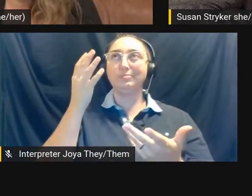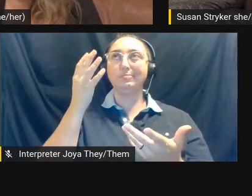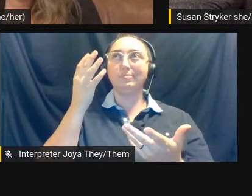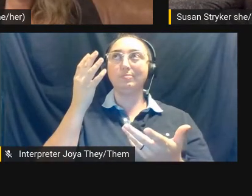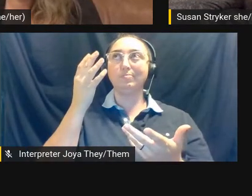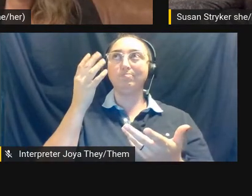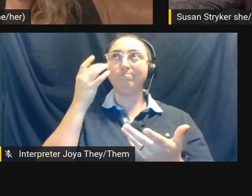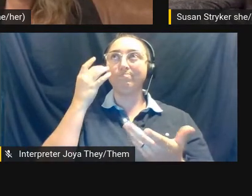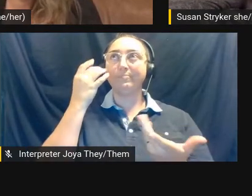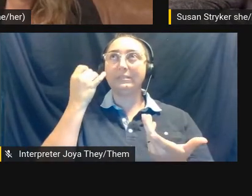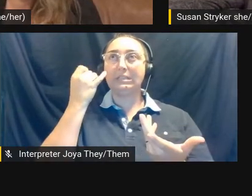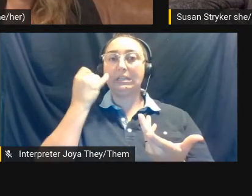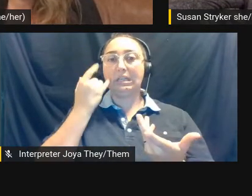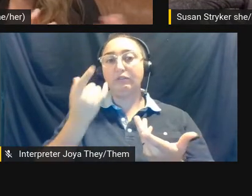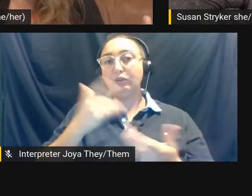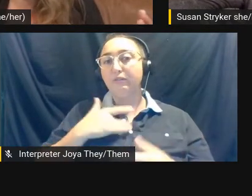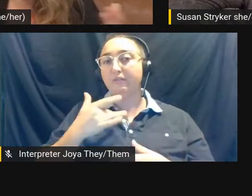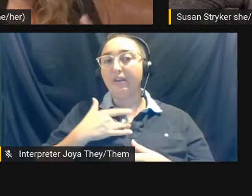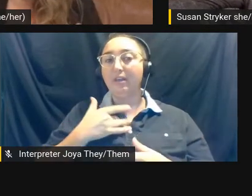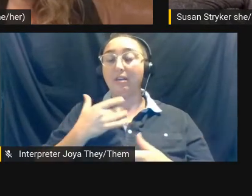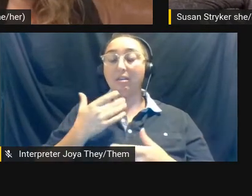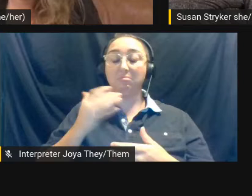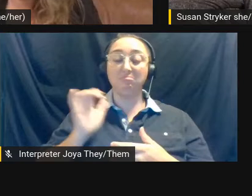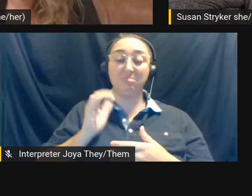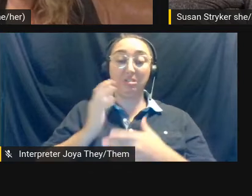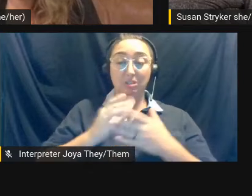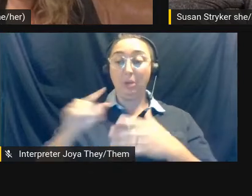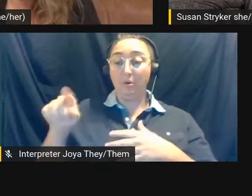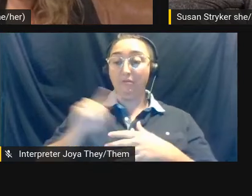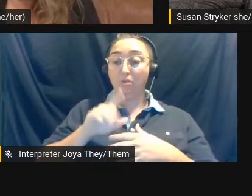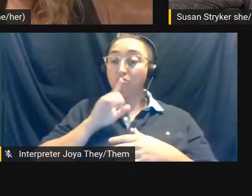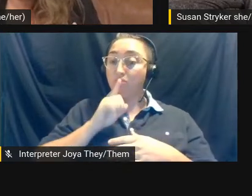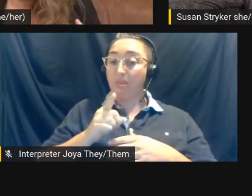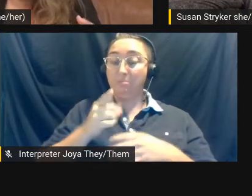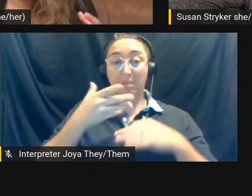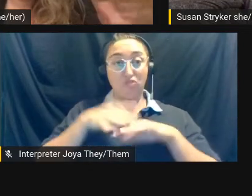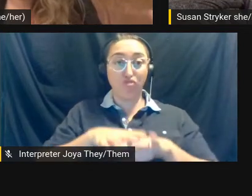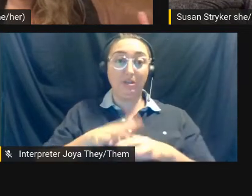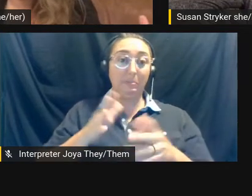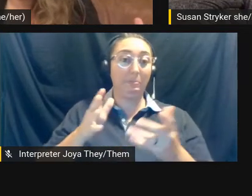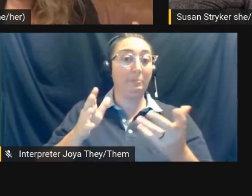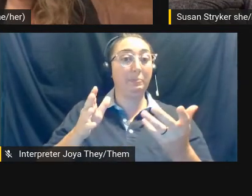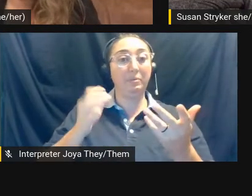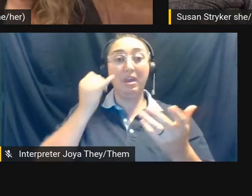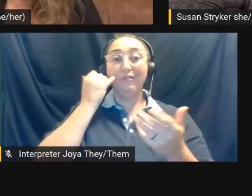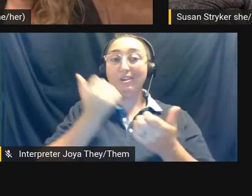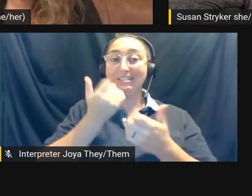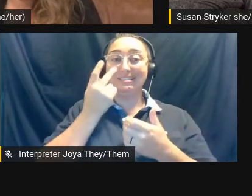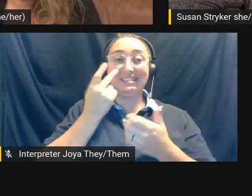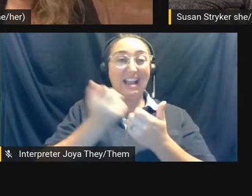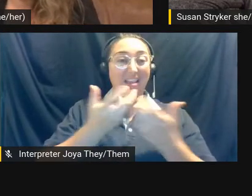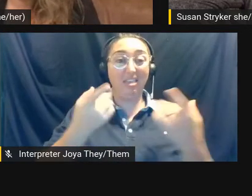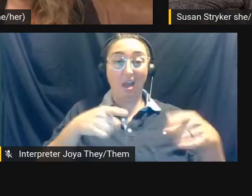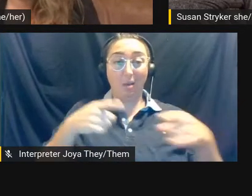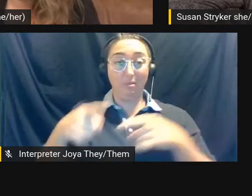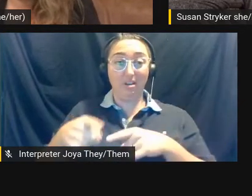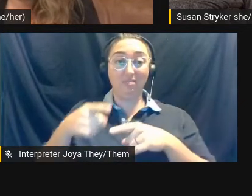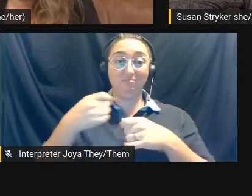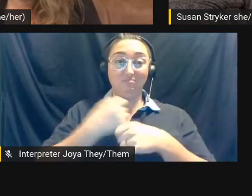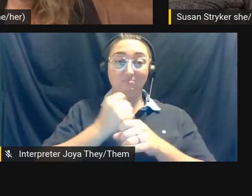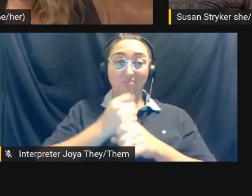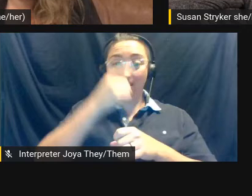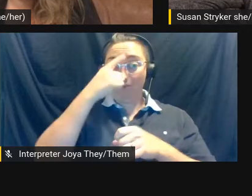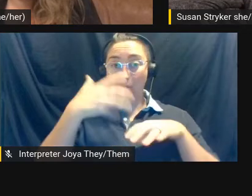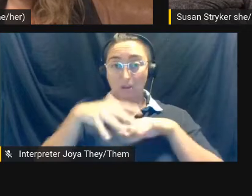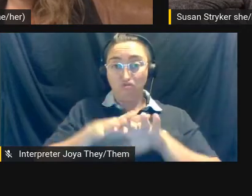feel like some of those are totally mainstream. And when we see anything being made for the mainstream, we can assume that a lot